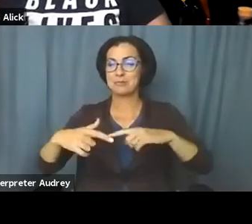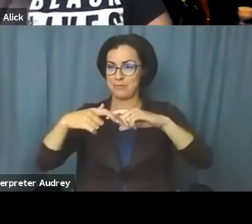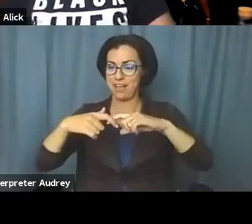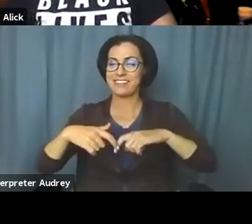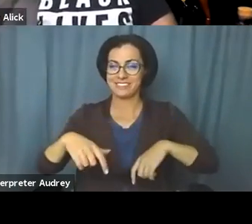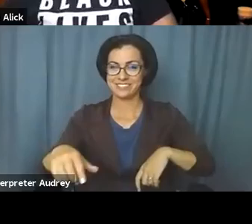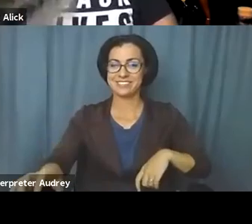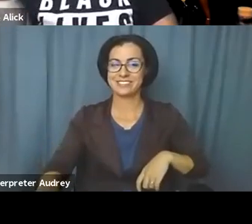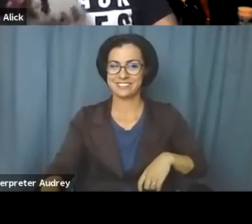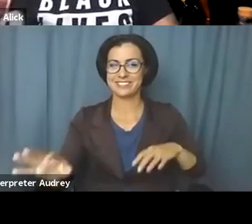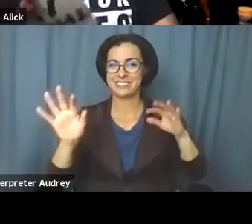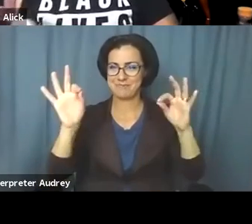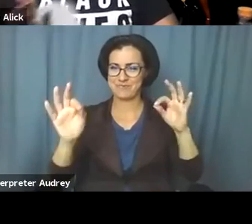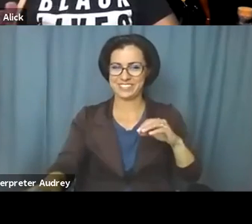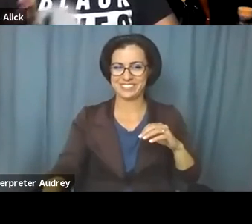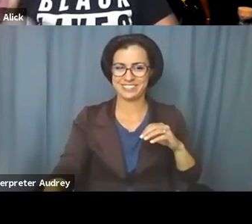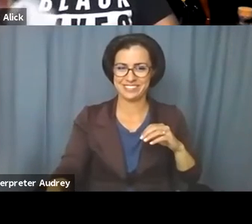so that y'all can switch.